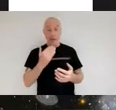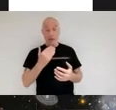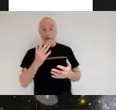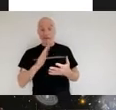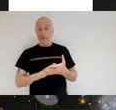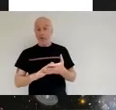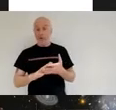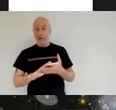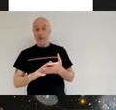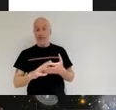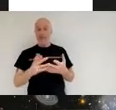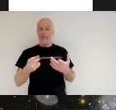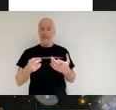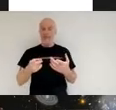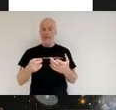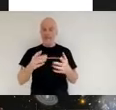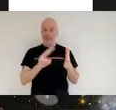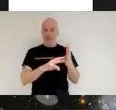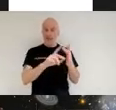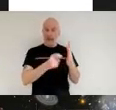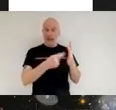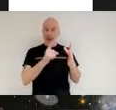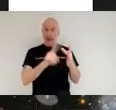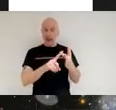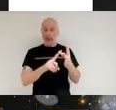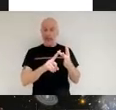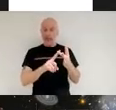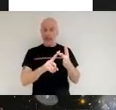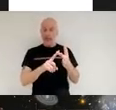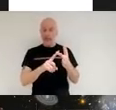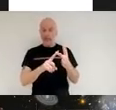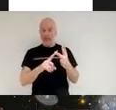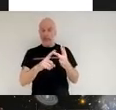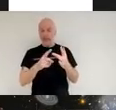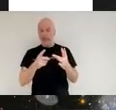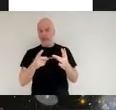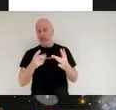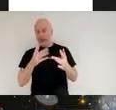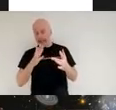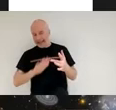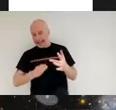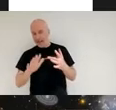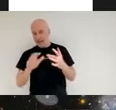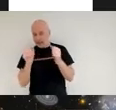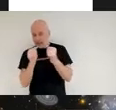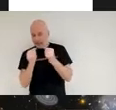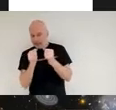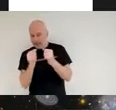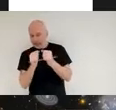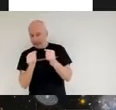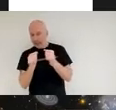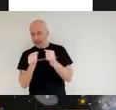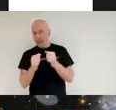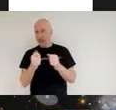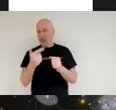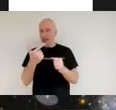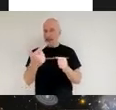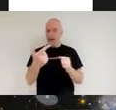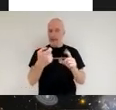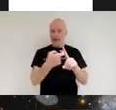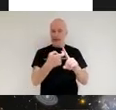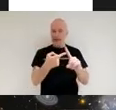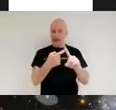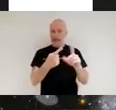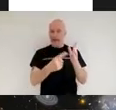but miri the mid infrared mid infrared instrument needs to be cooled down to 7 kelvin just seven degrees